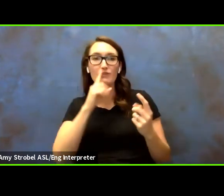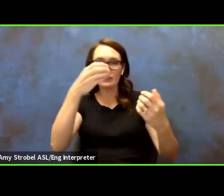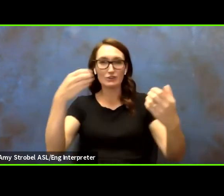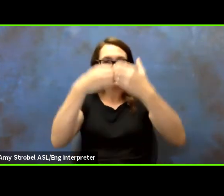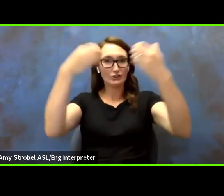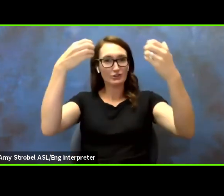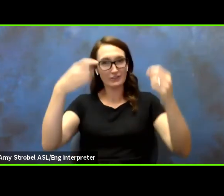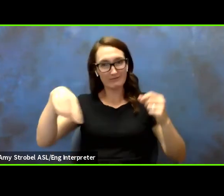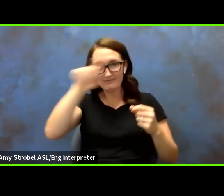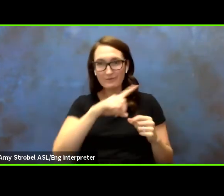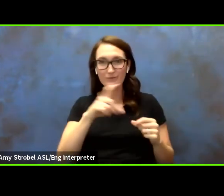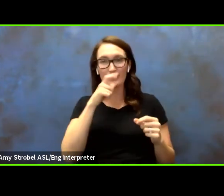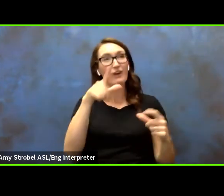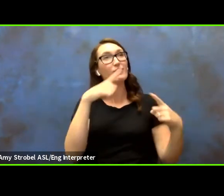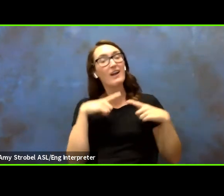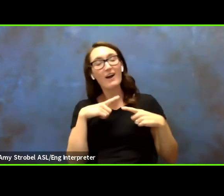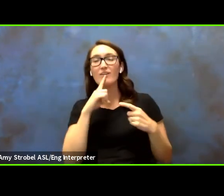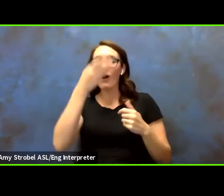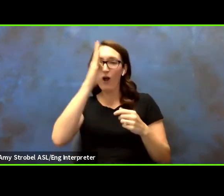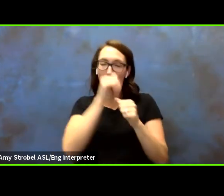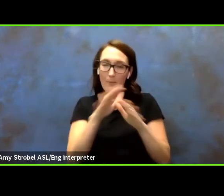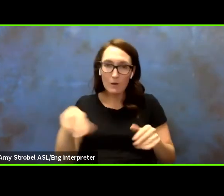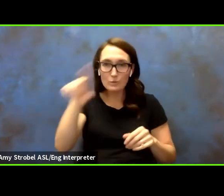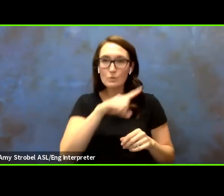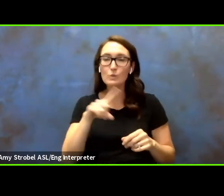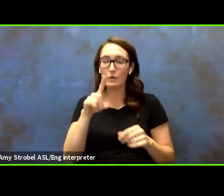of you. May God bless you and keep you.